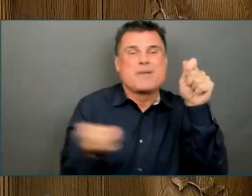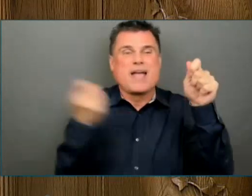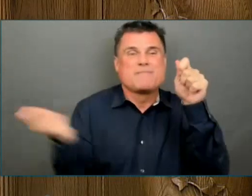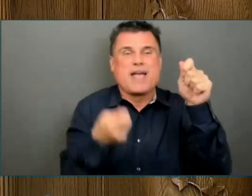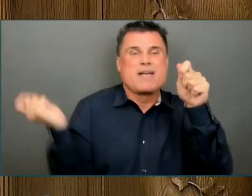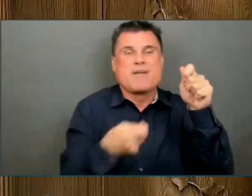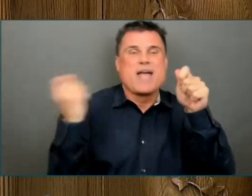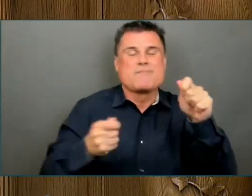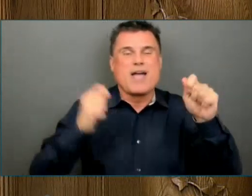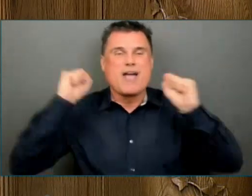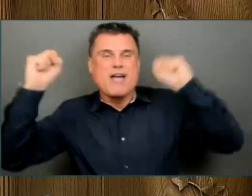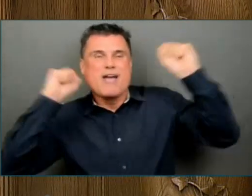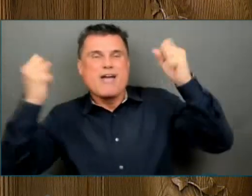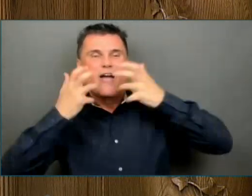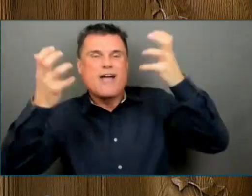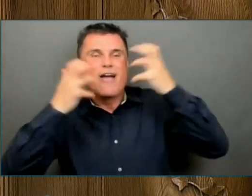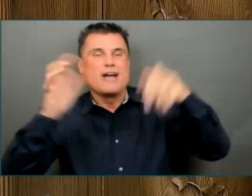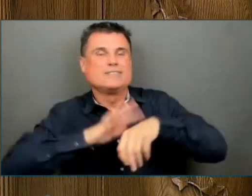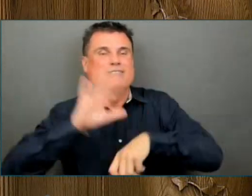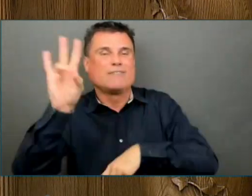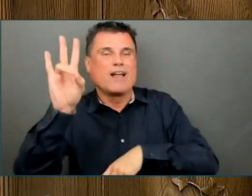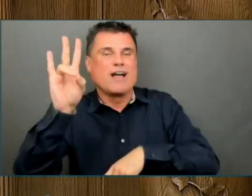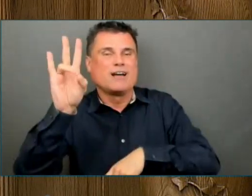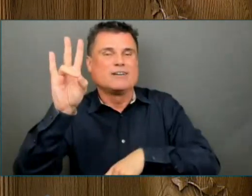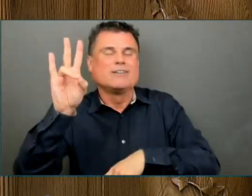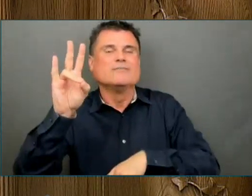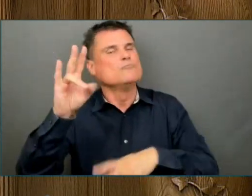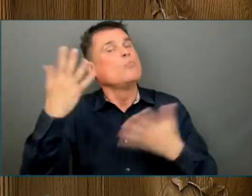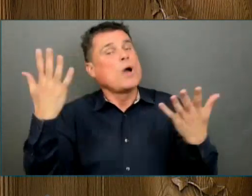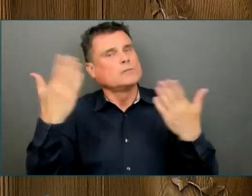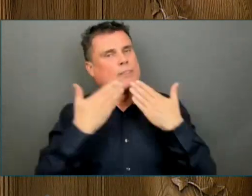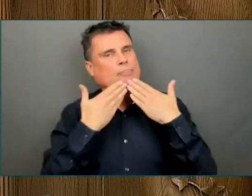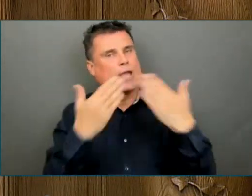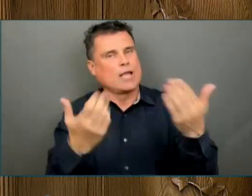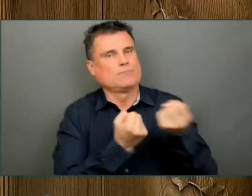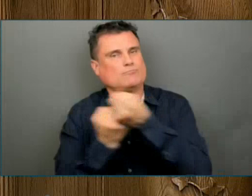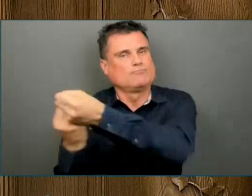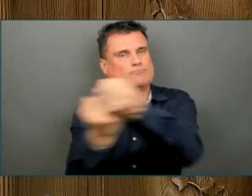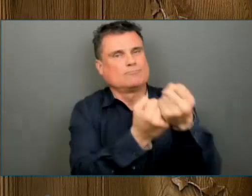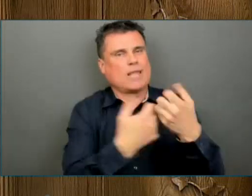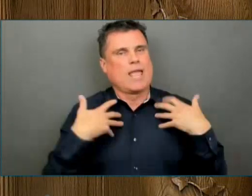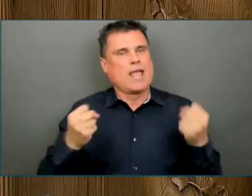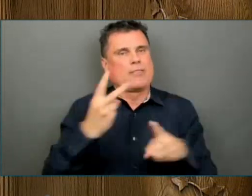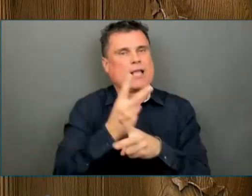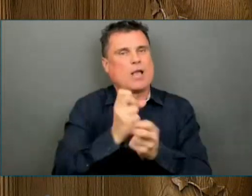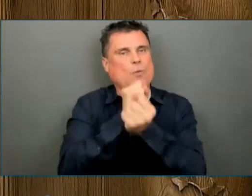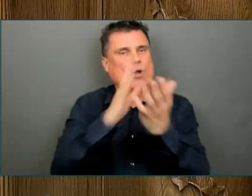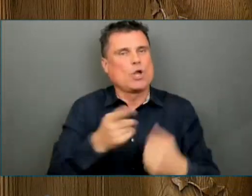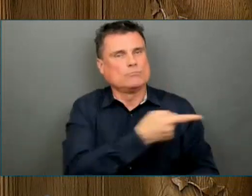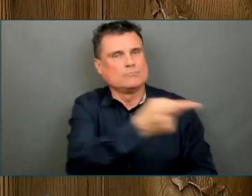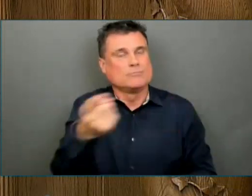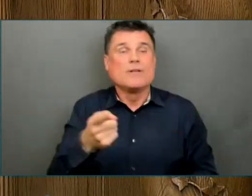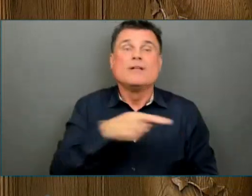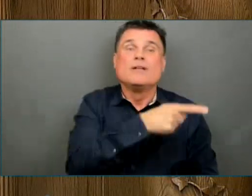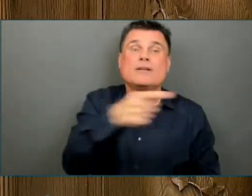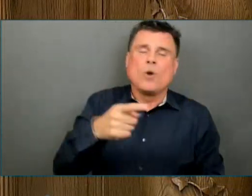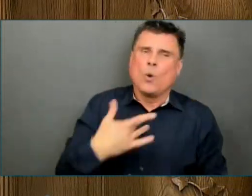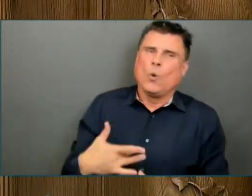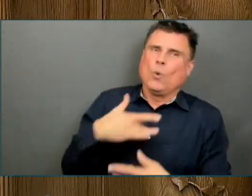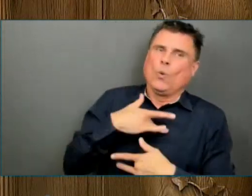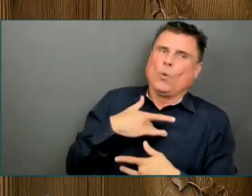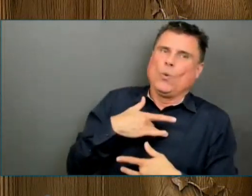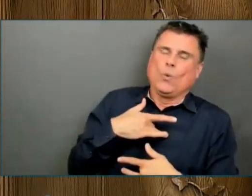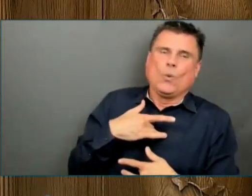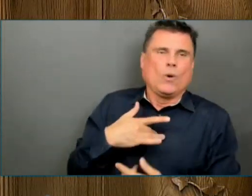doctors and other healthcare workers on the front lines. This was an extraordinary show of solidarity with those putting